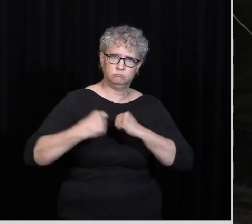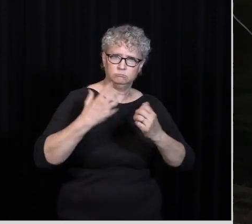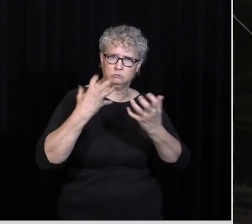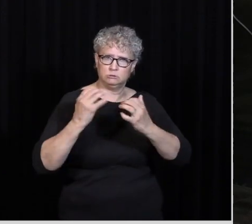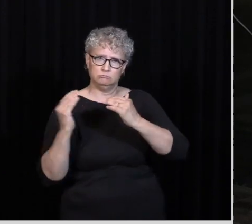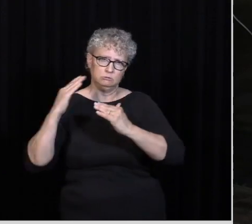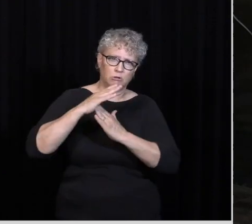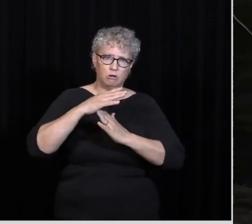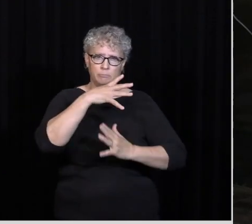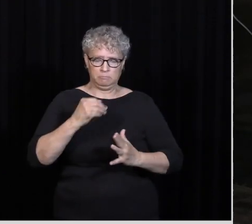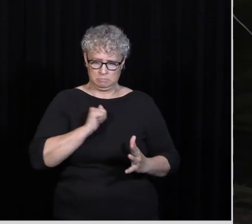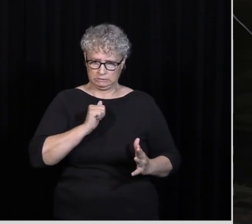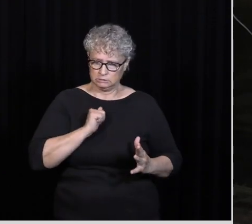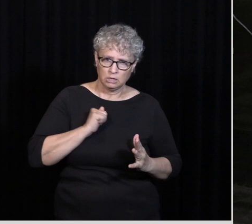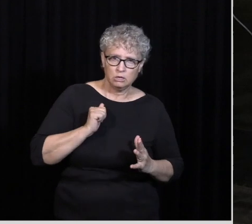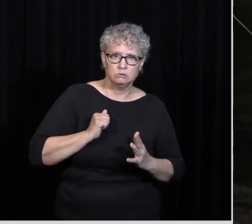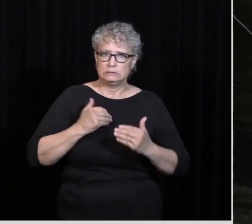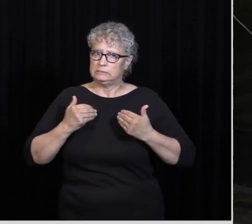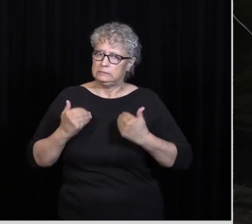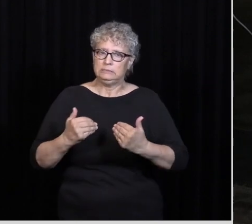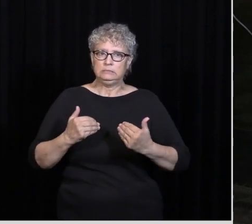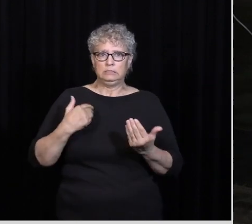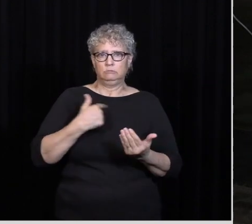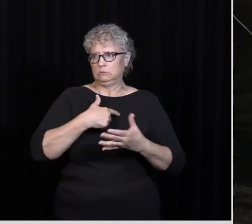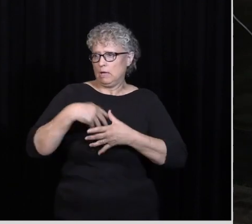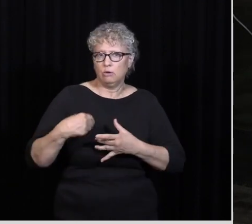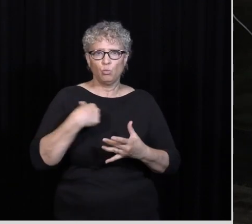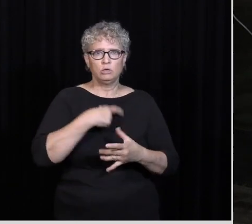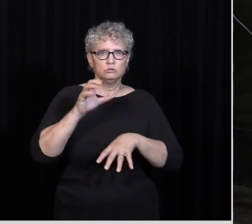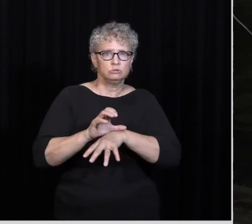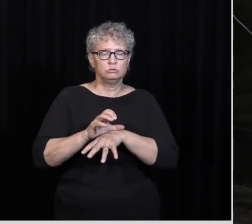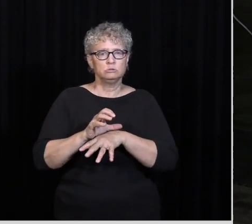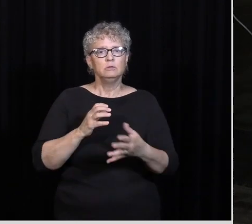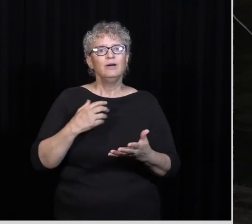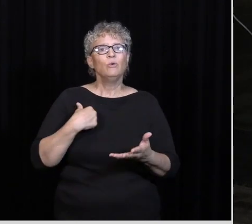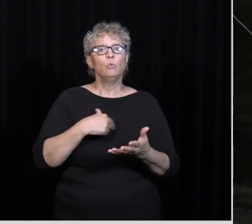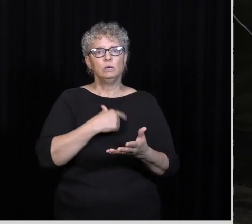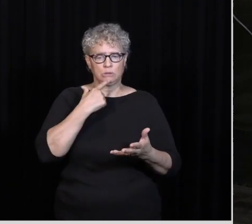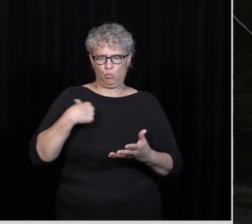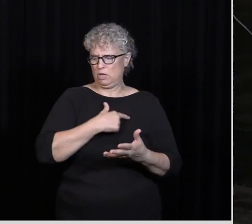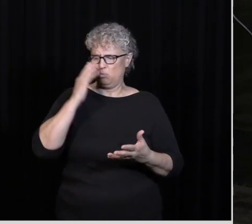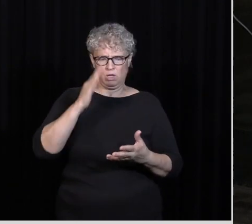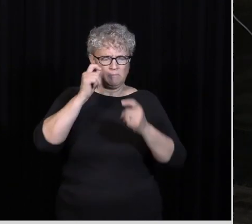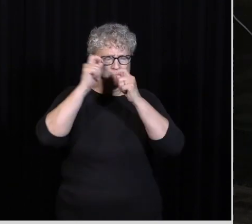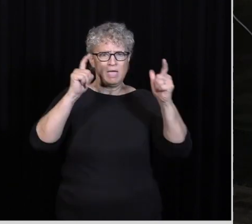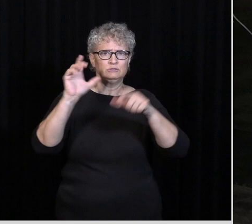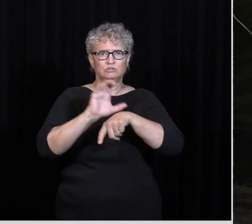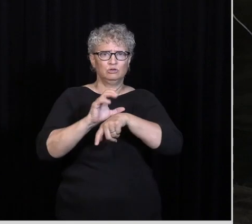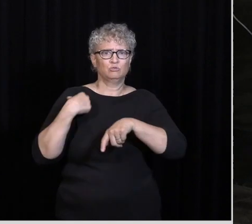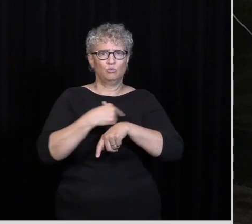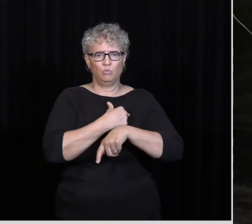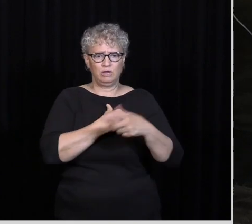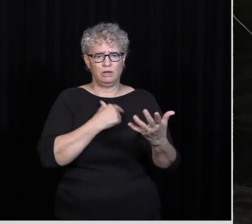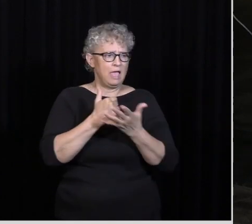pull yourself up By your bootstraps Or go out And you think like We as a church Do this sometimes We're going to be An amazing church Because we're